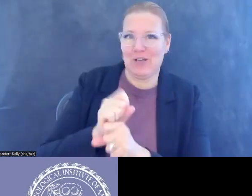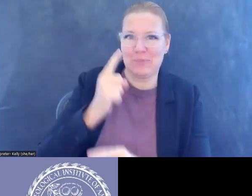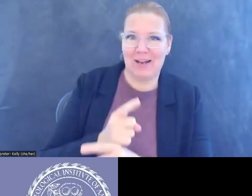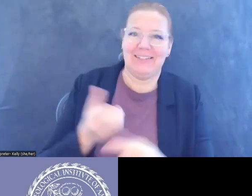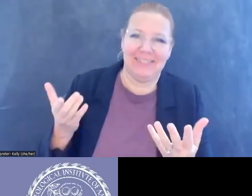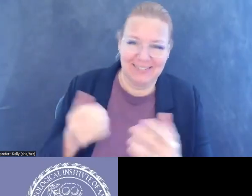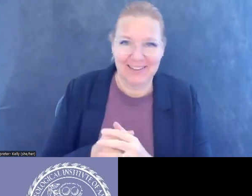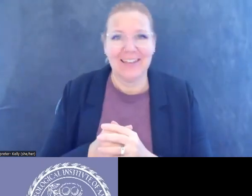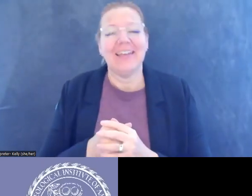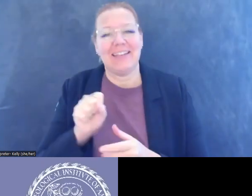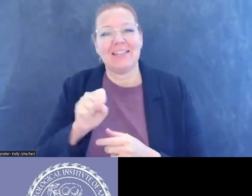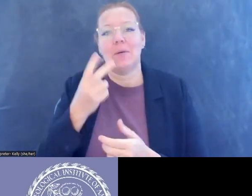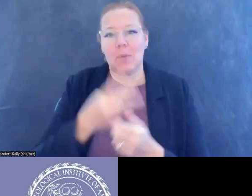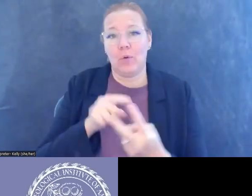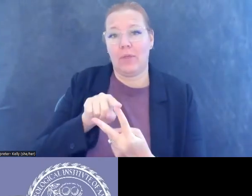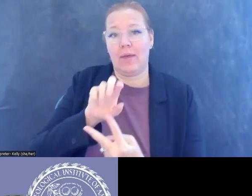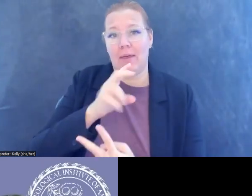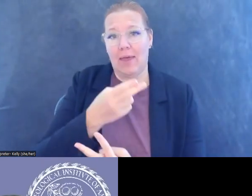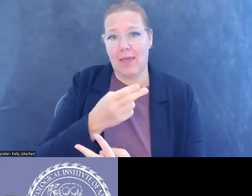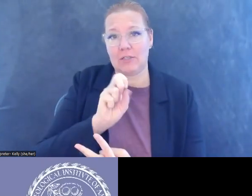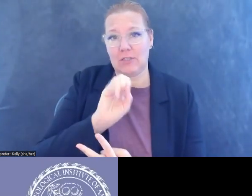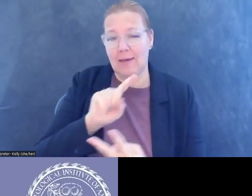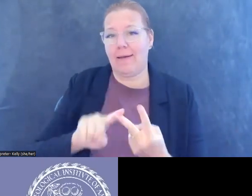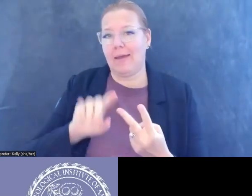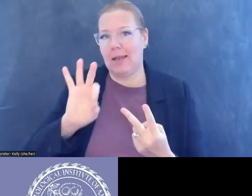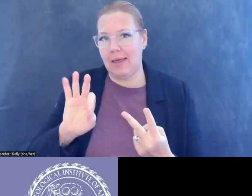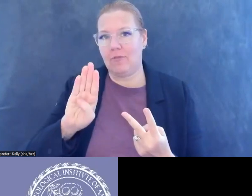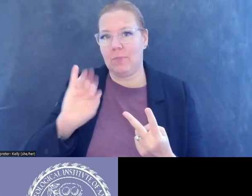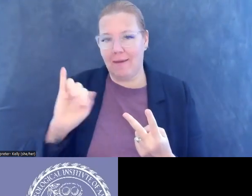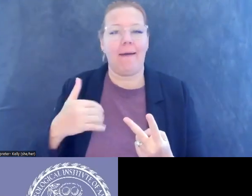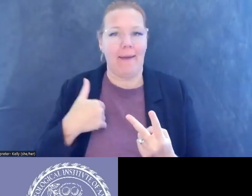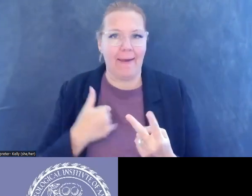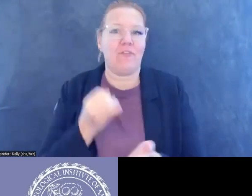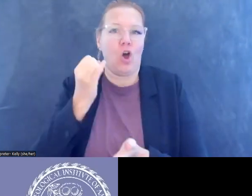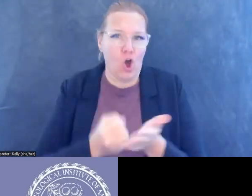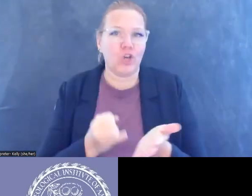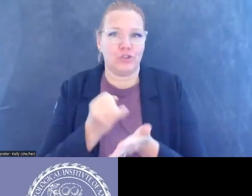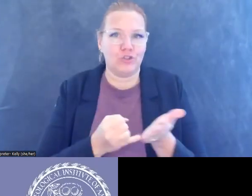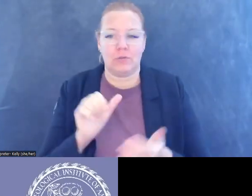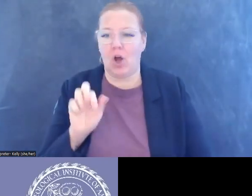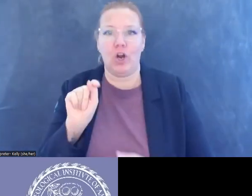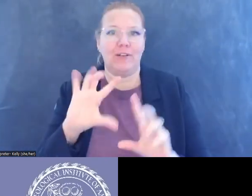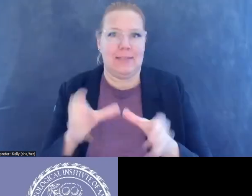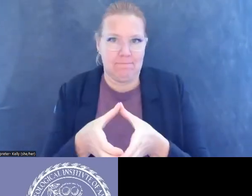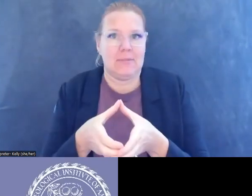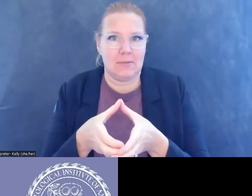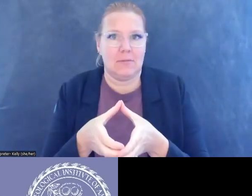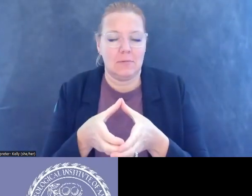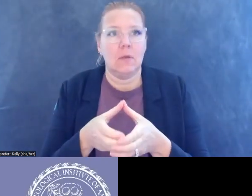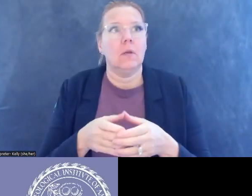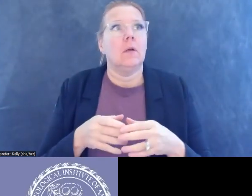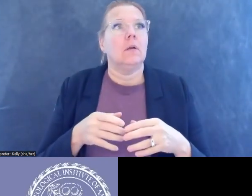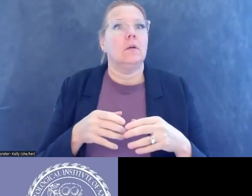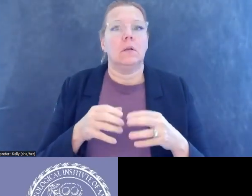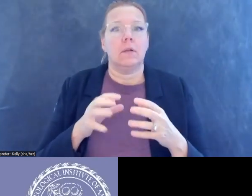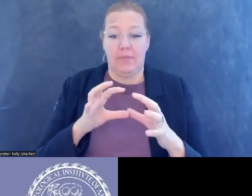So yes, both HSI and the FBI have art teams. These are not large